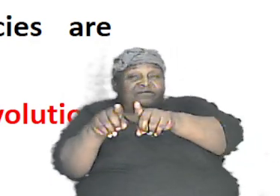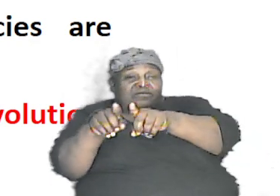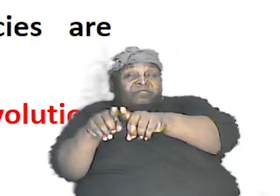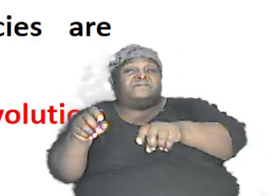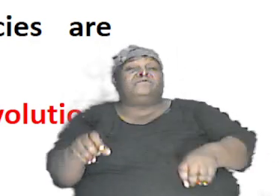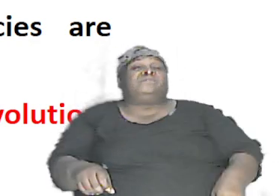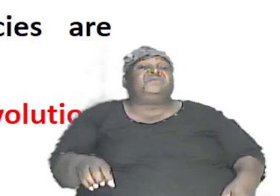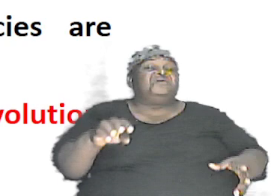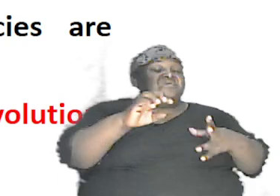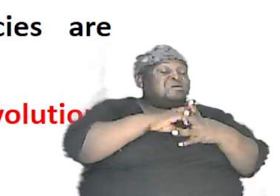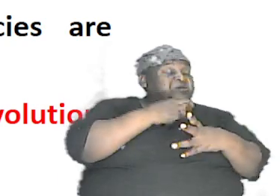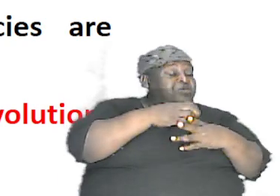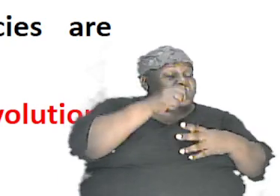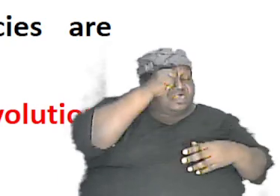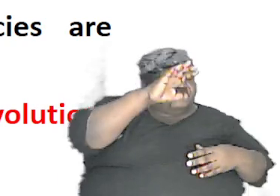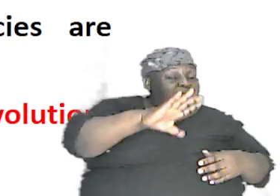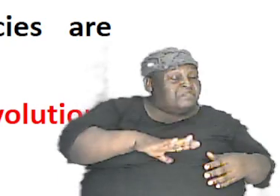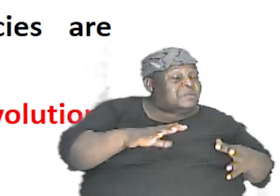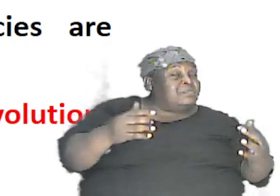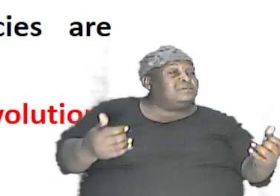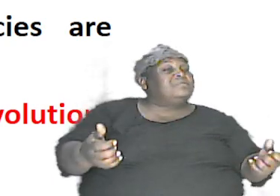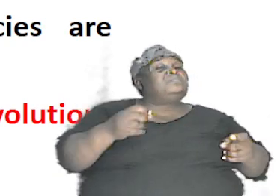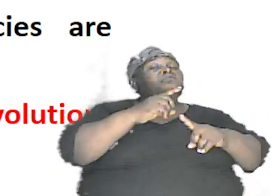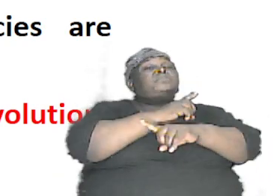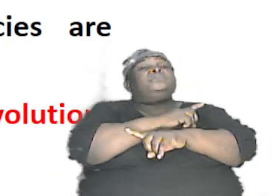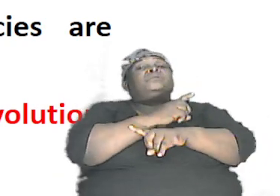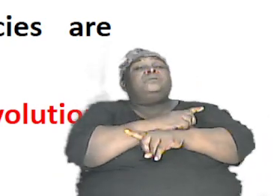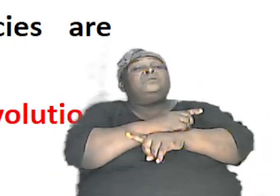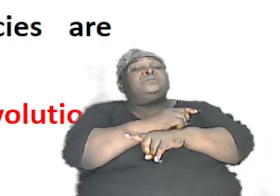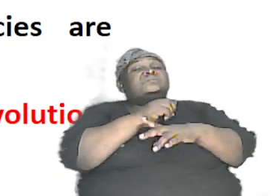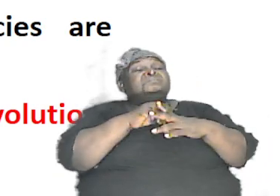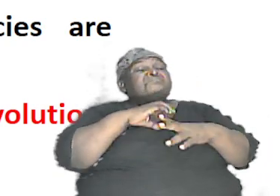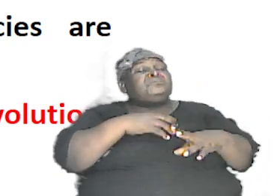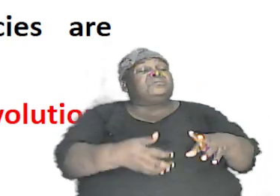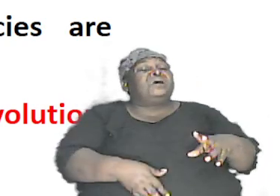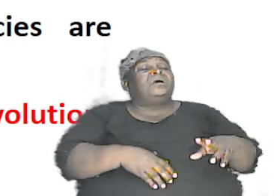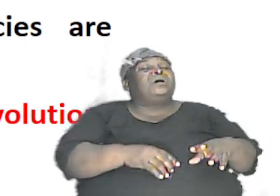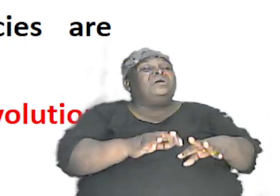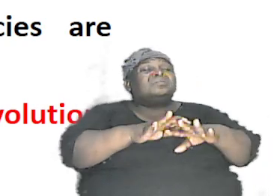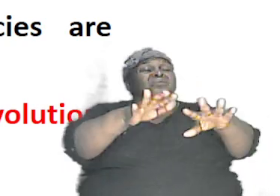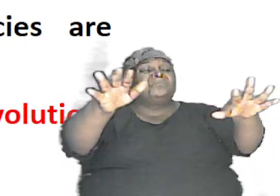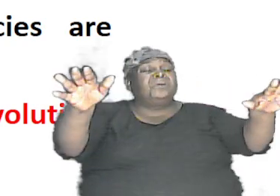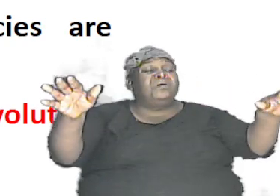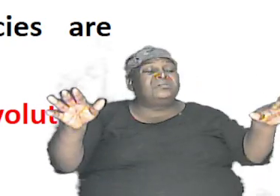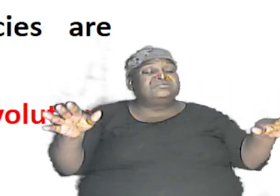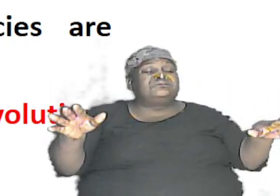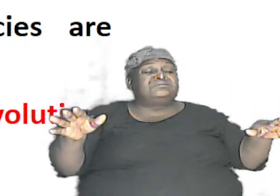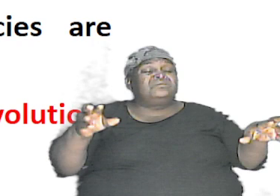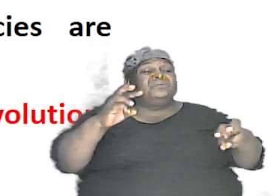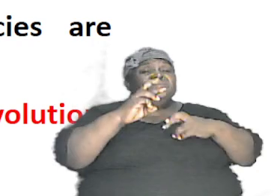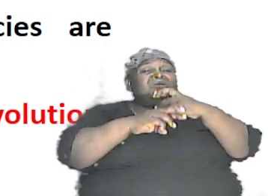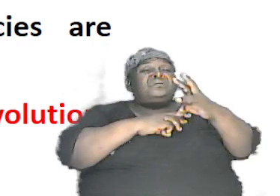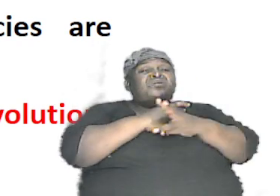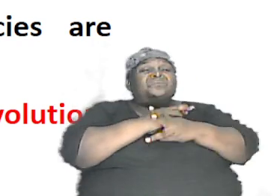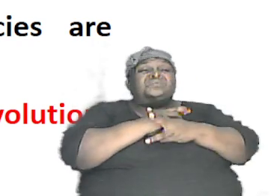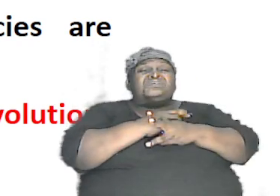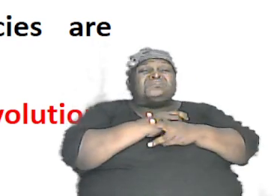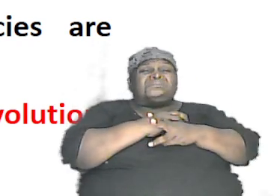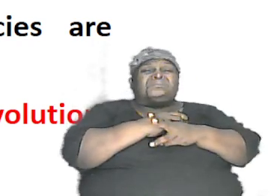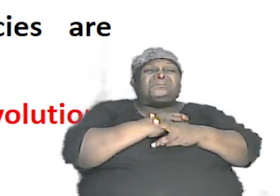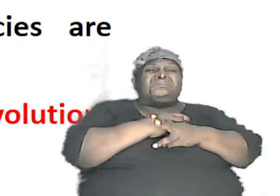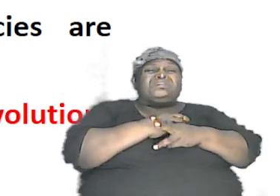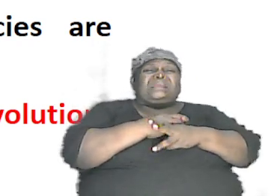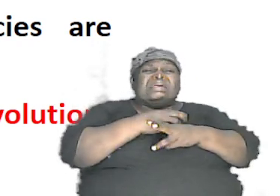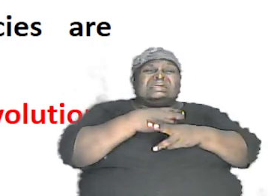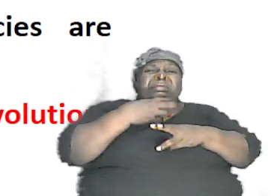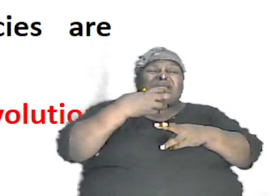even men today are interbreeding across the spectrum and so a lion with a tiger and